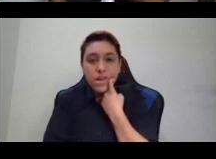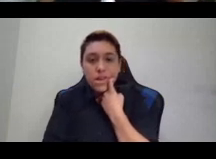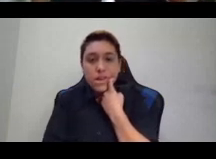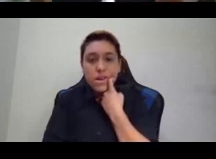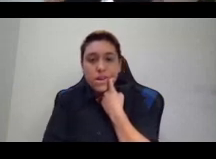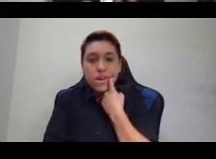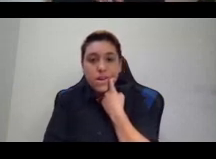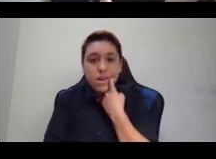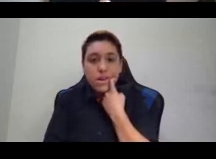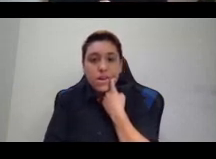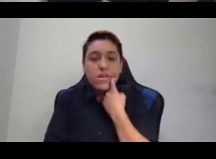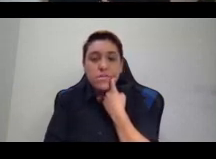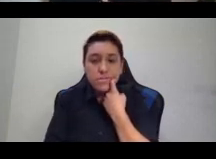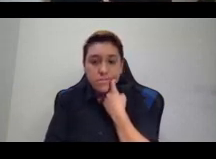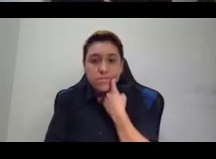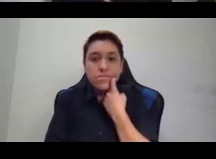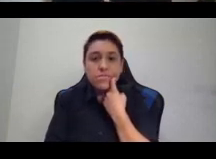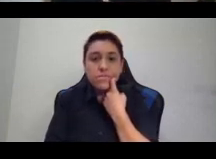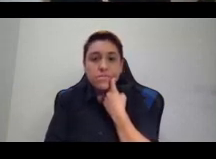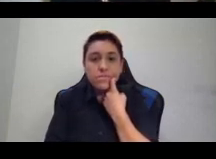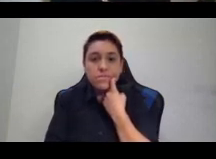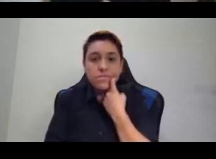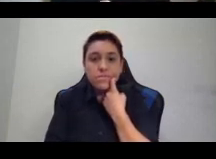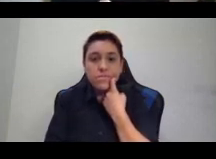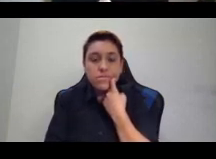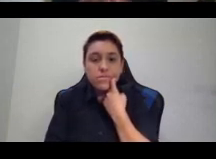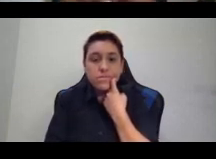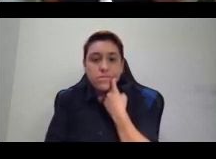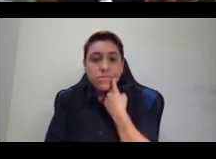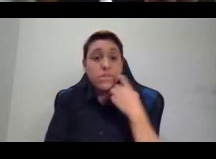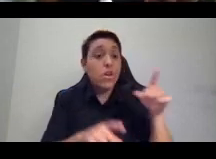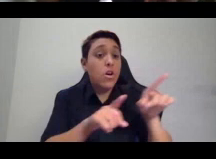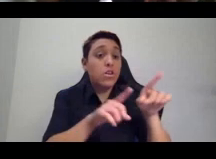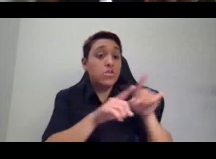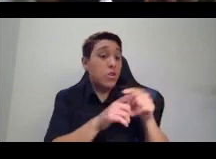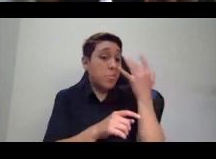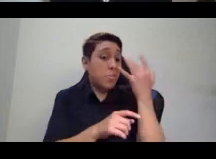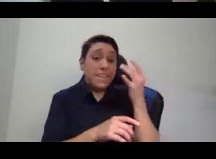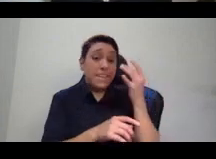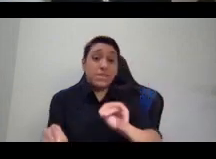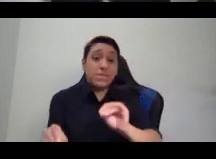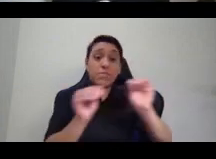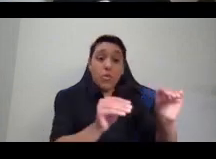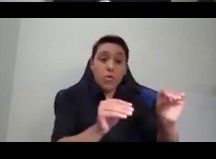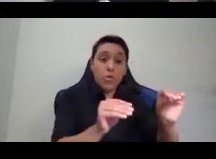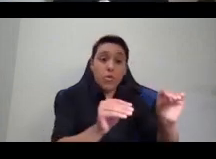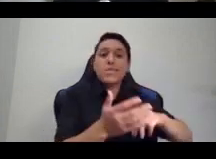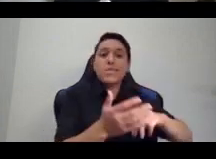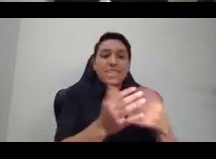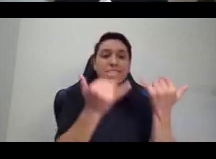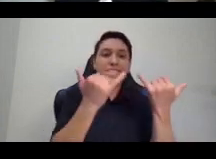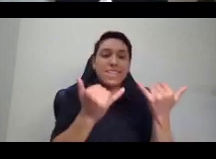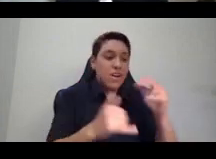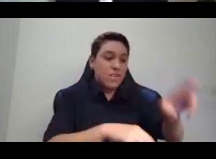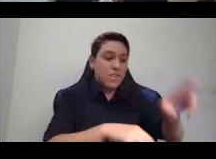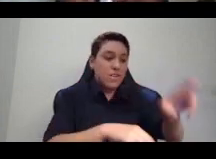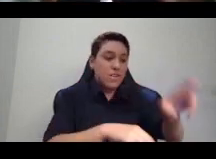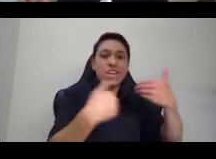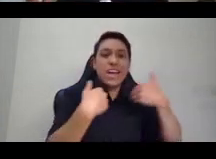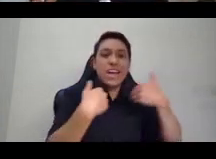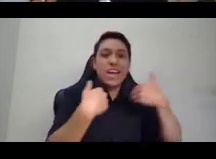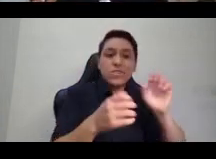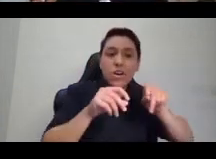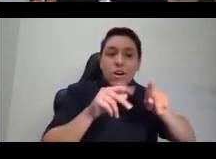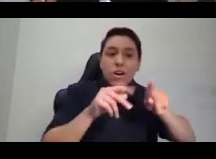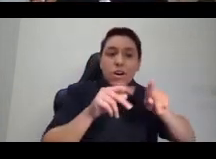beautiful and inspiring kind of resurgence. For the first time in about 150 years, there was a